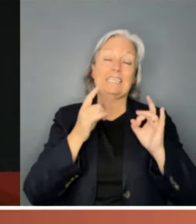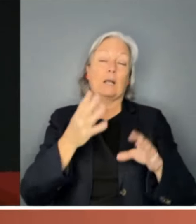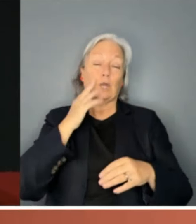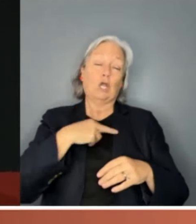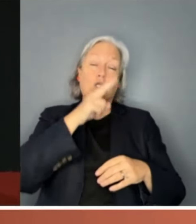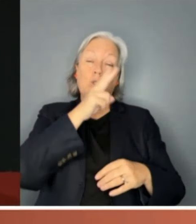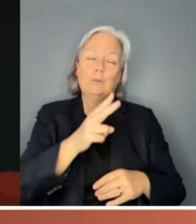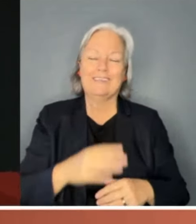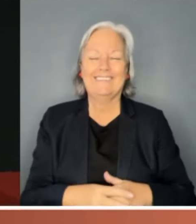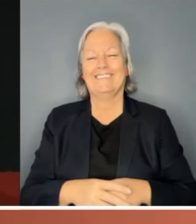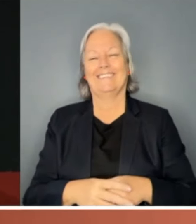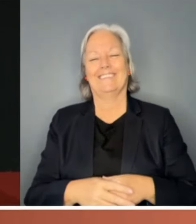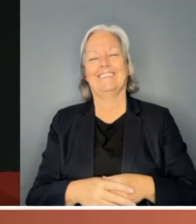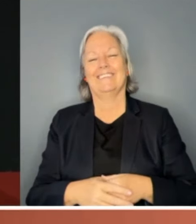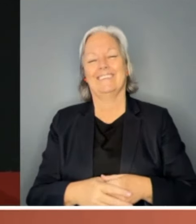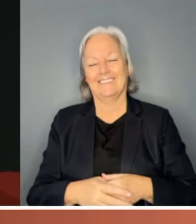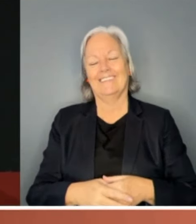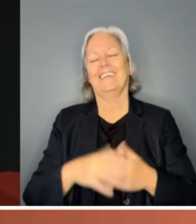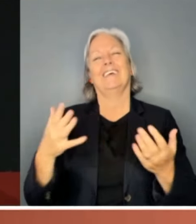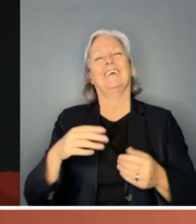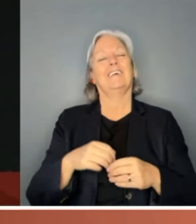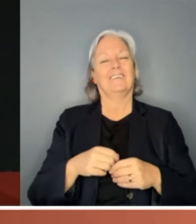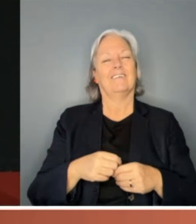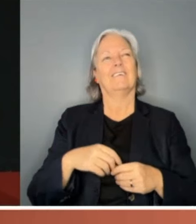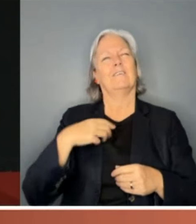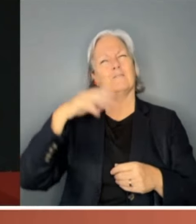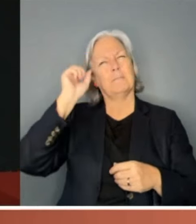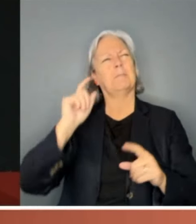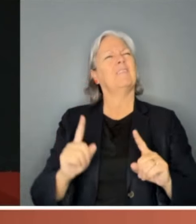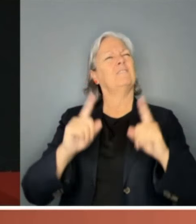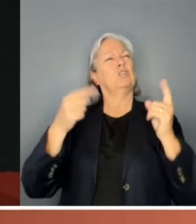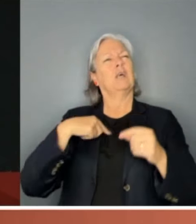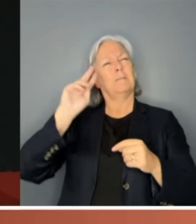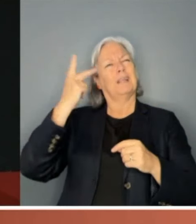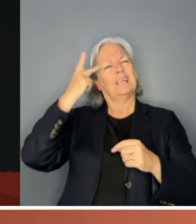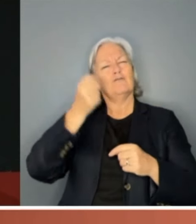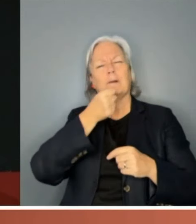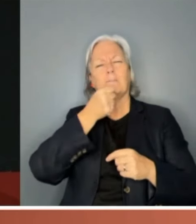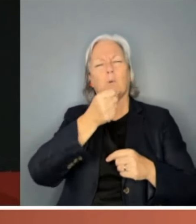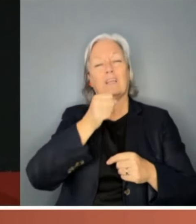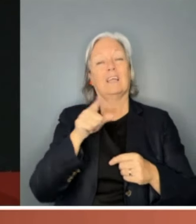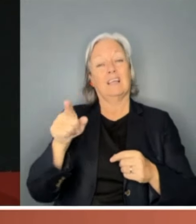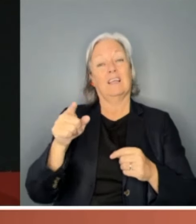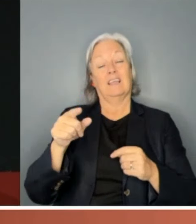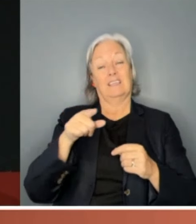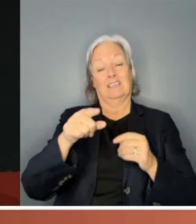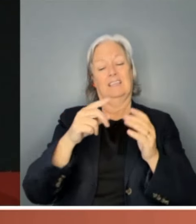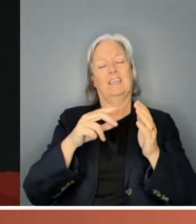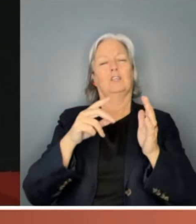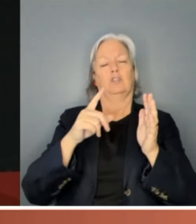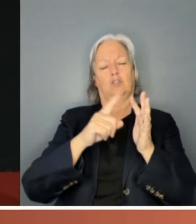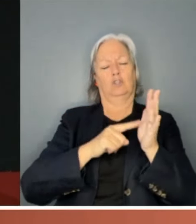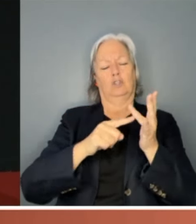when I, the first role I had as a political reporter in the Victorian Press Gallery, and John Cain was the Premier and